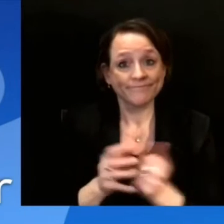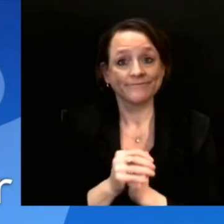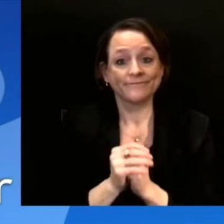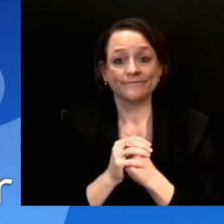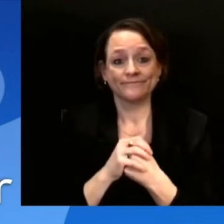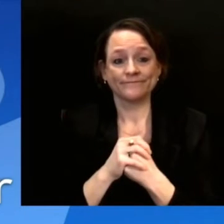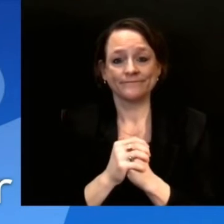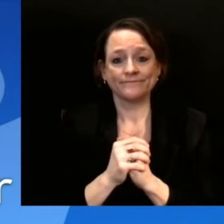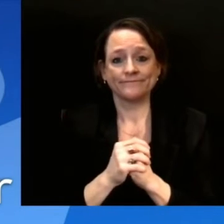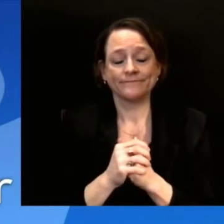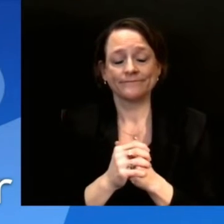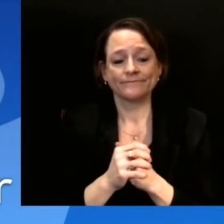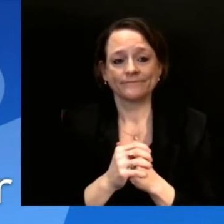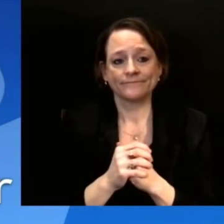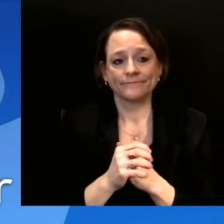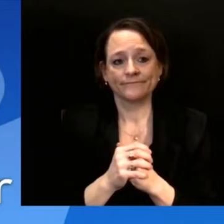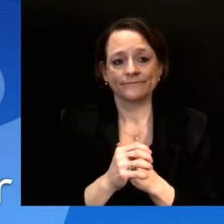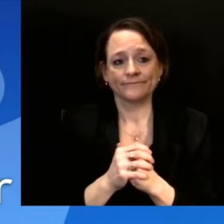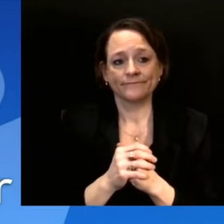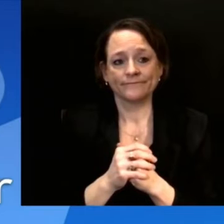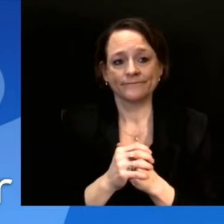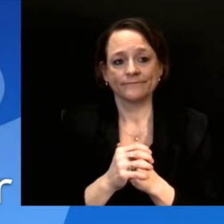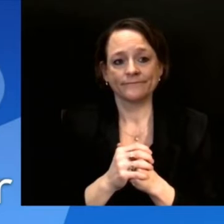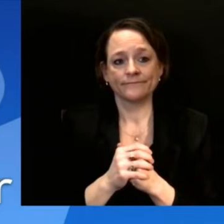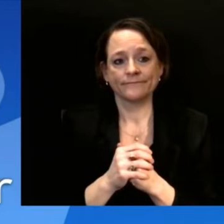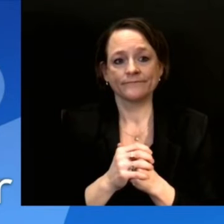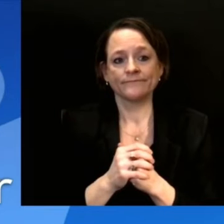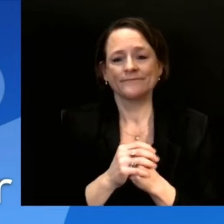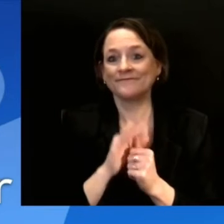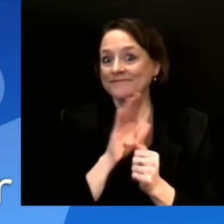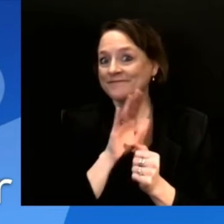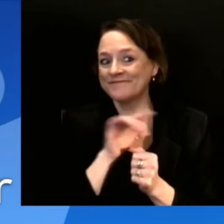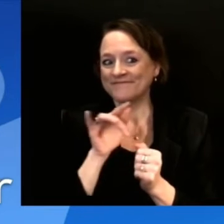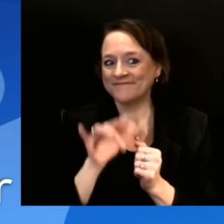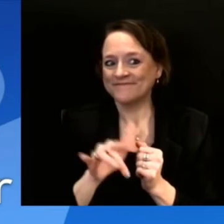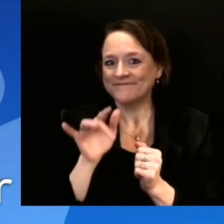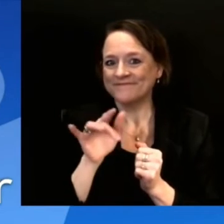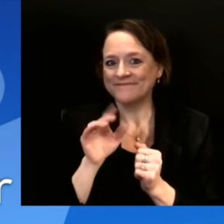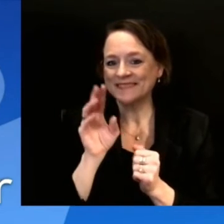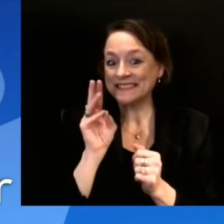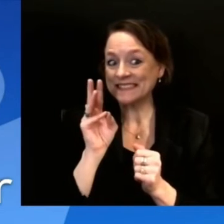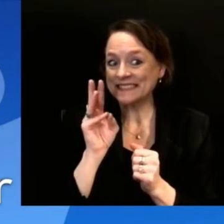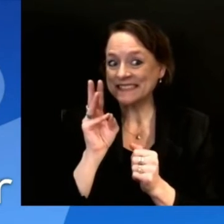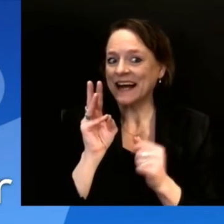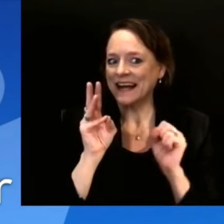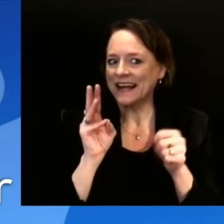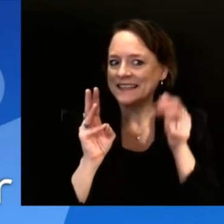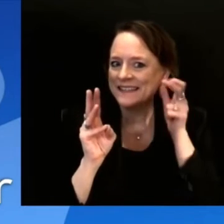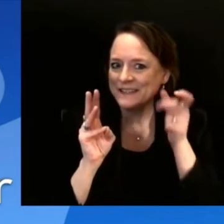A reminder, star six will mute and unmute your phone. Angelica at Bloomberg News.